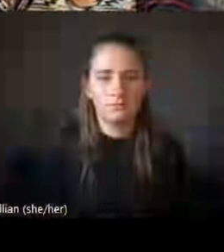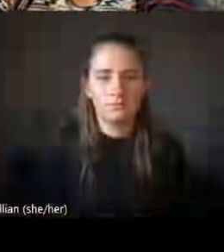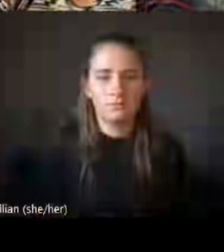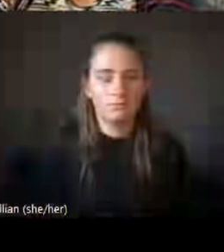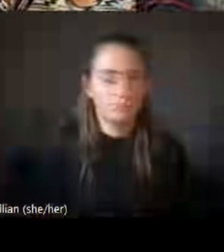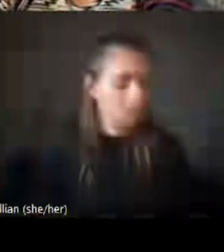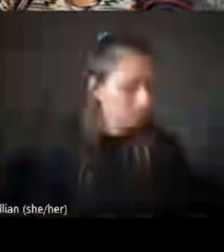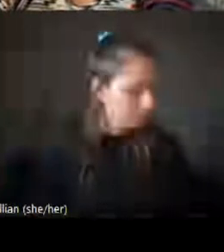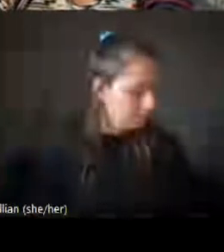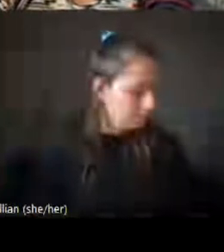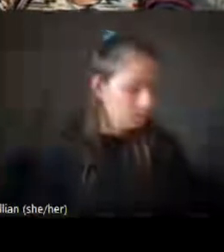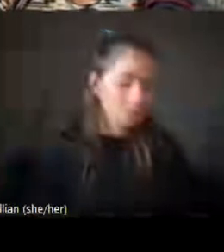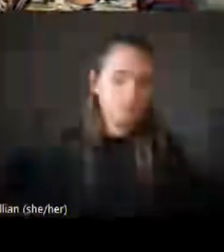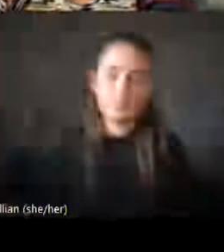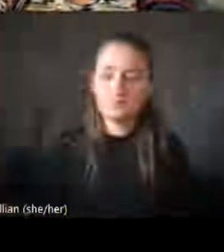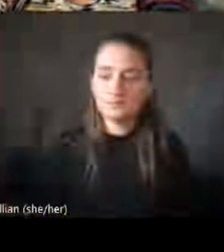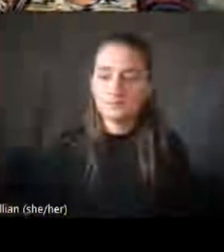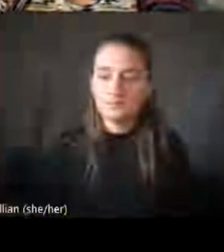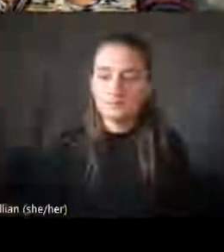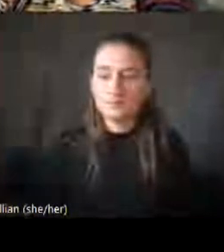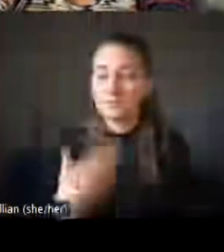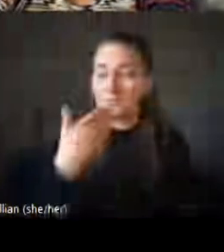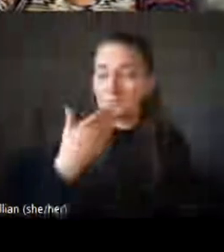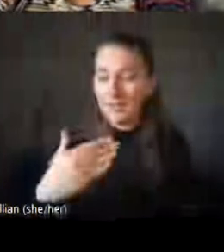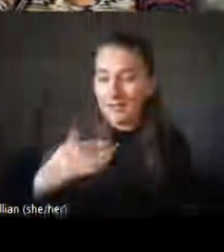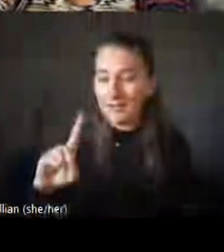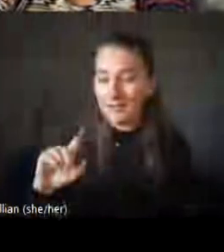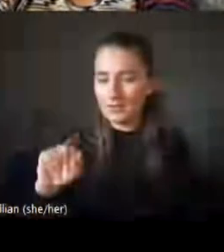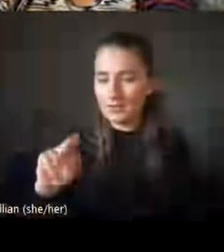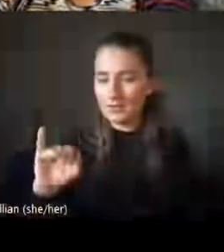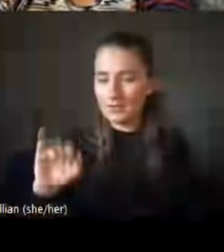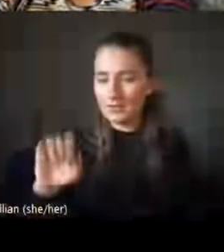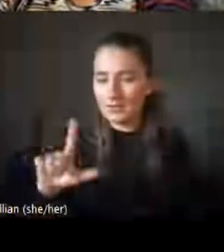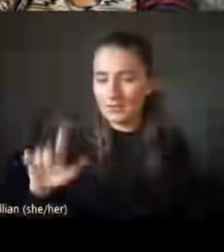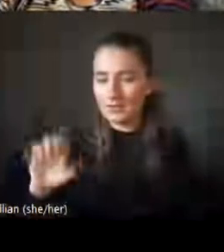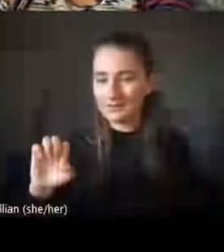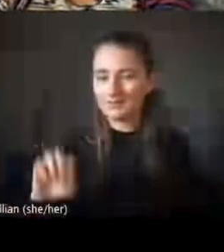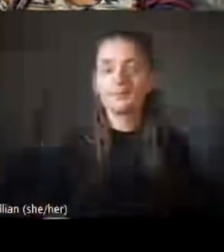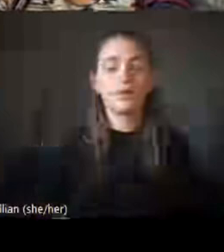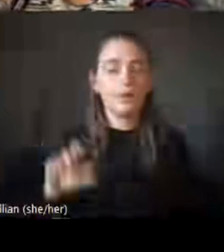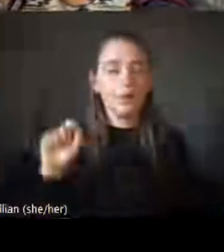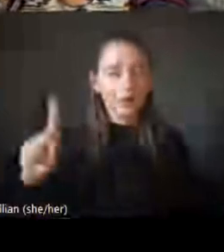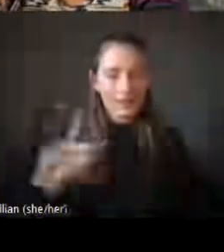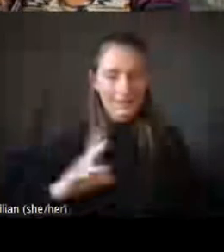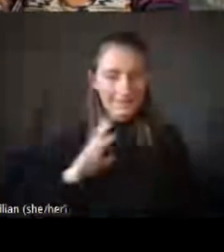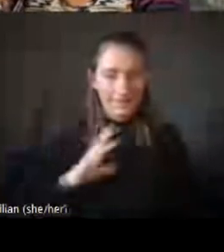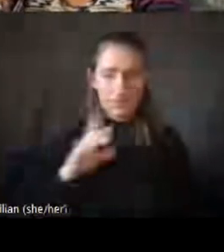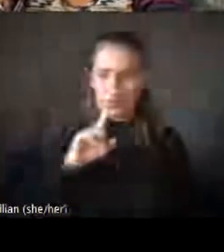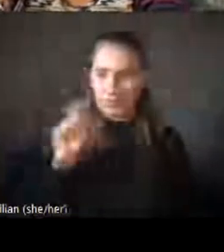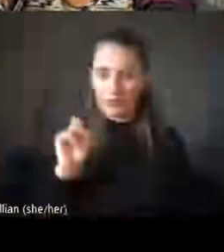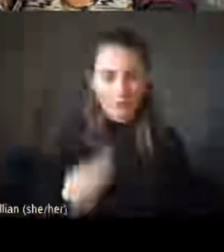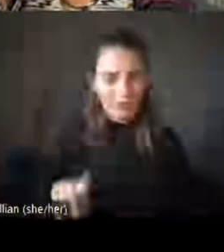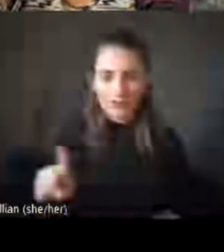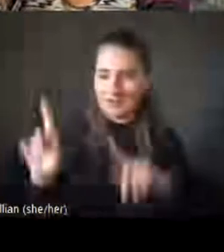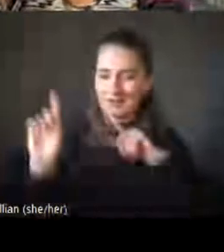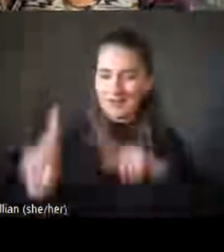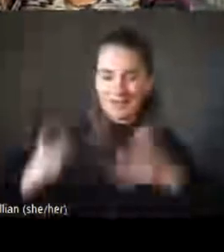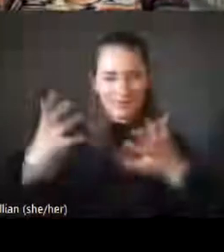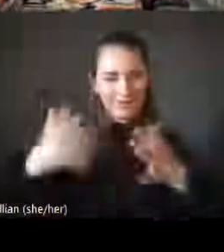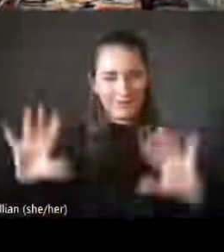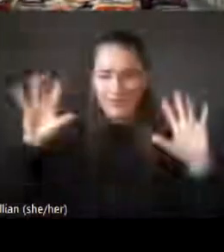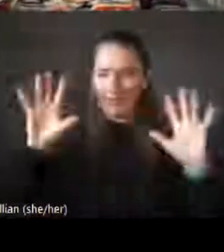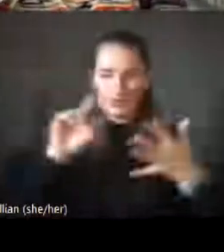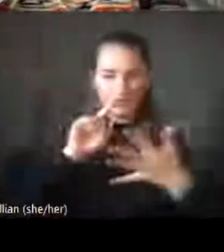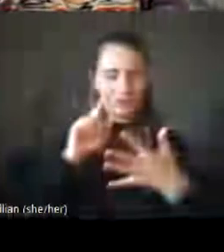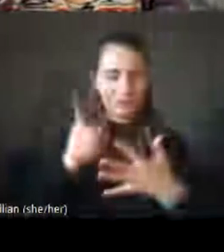Thank you, Danielle. And with that, the official questions are all off the table. They have all been answered. All of our check marks